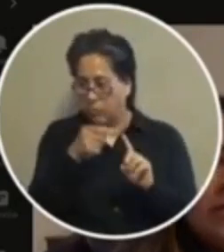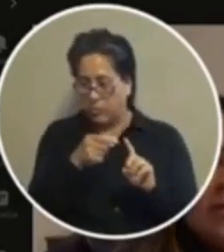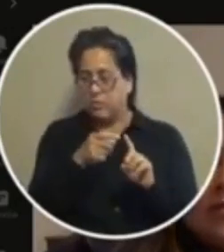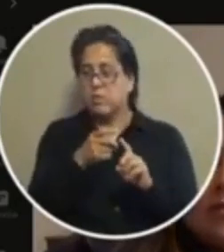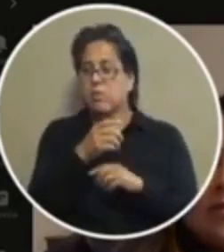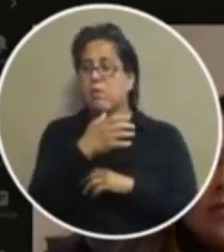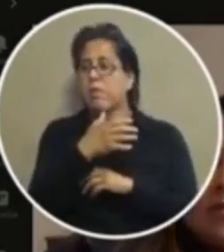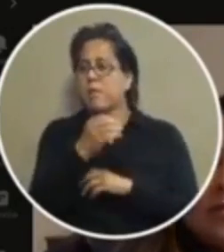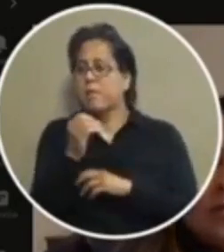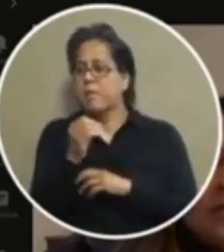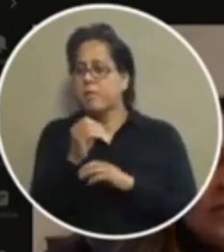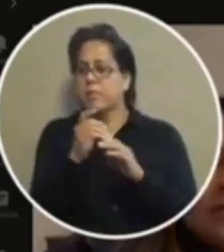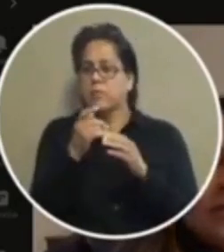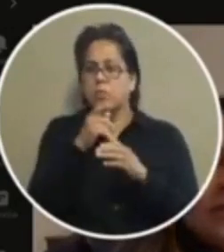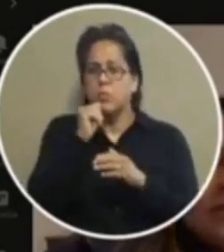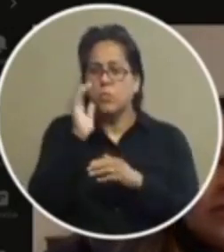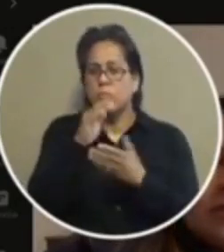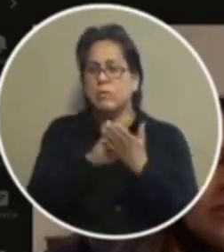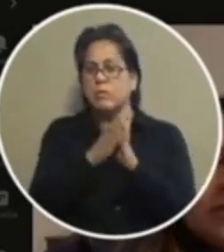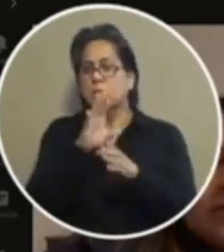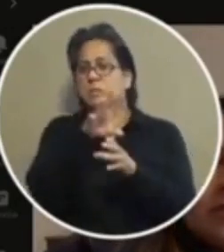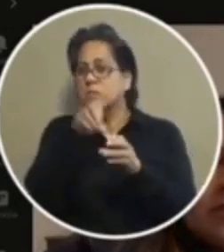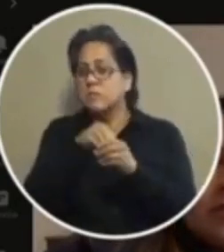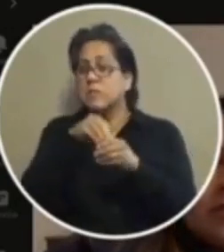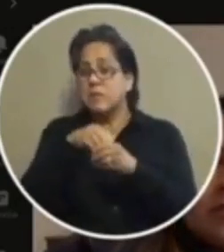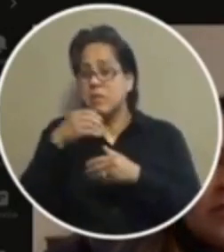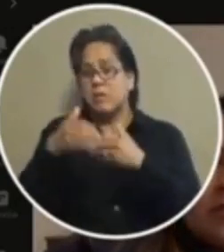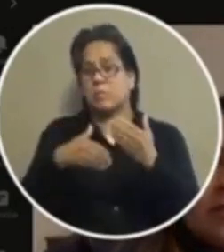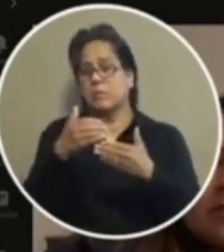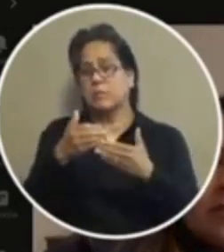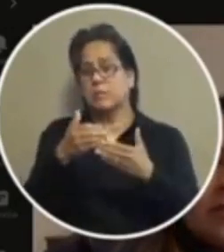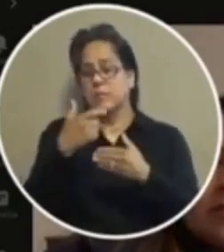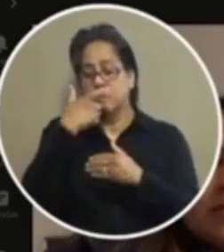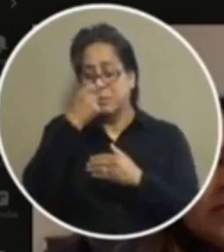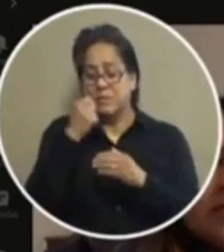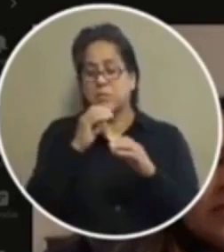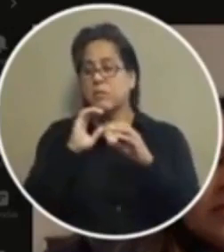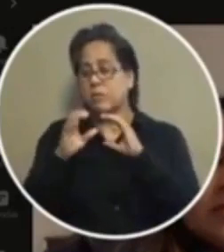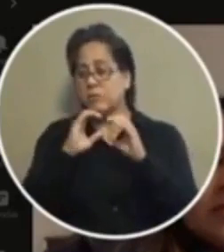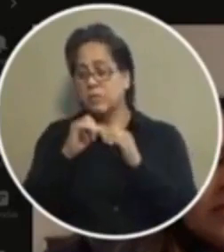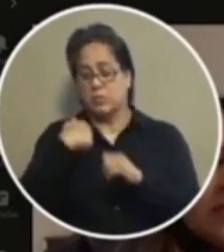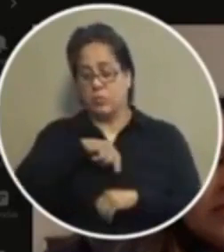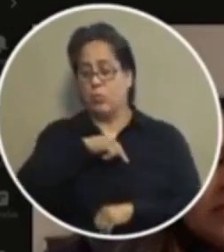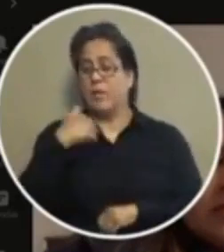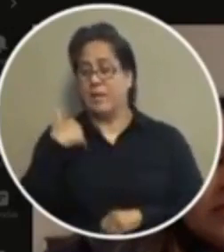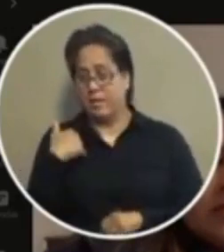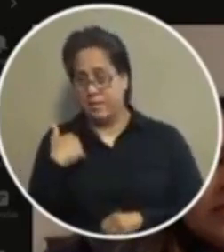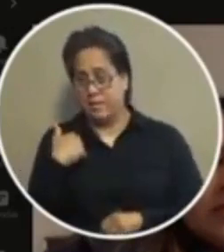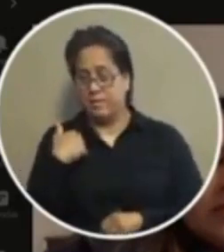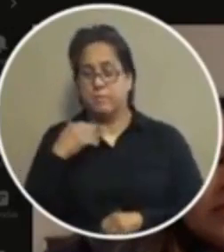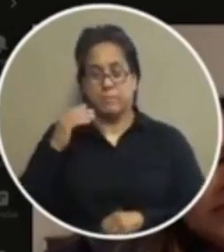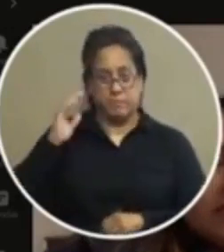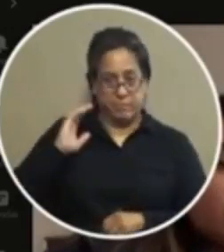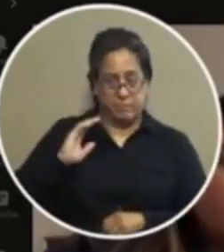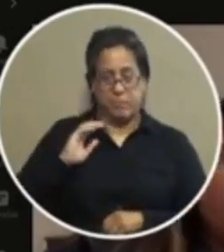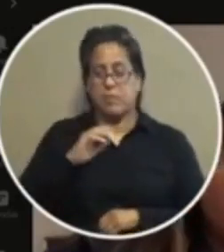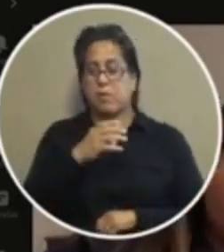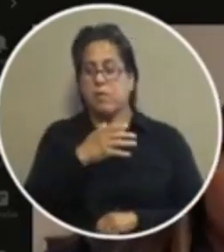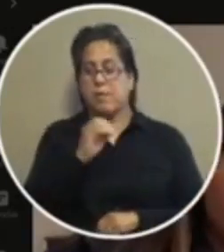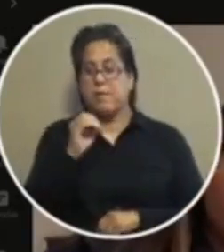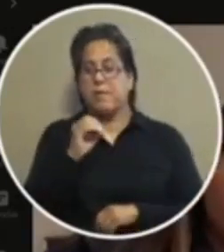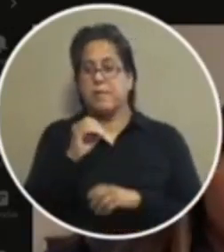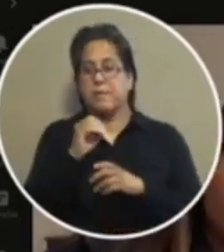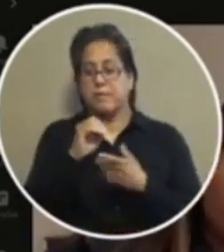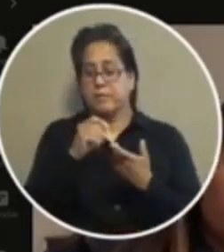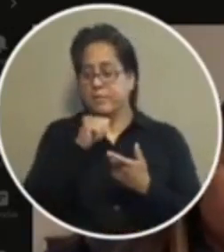three entities who would be involved in that process as a result of the conversations that we have you know even although we're not